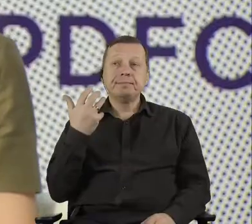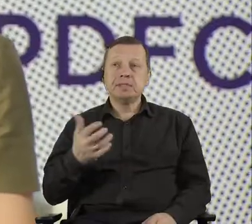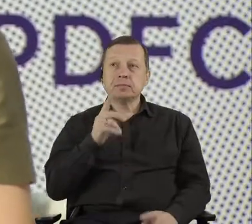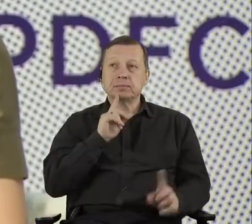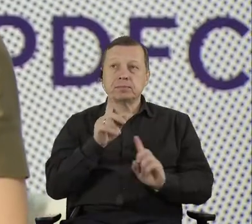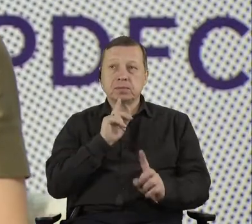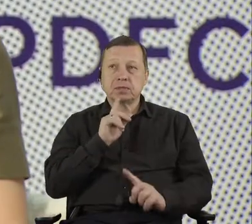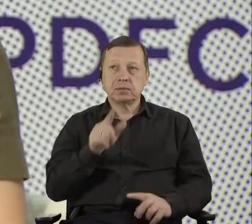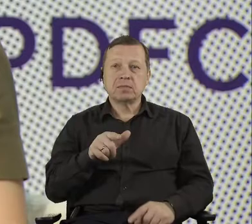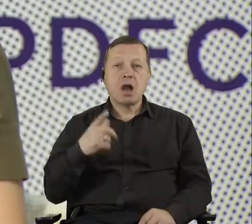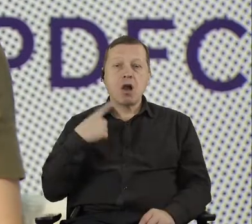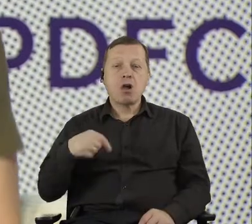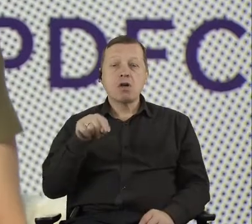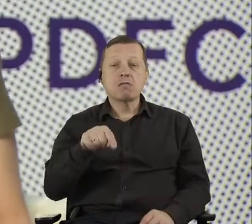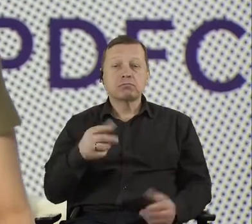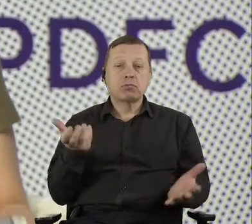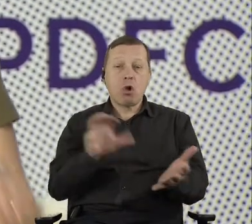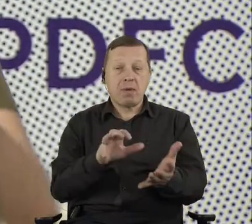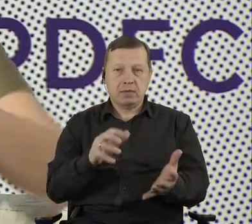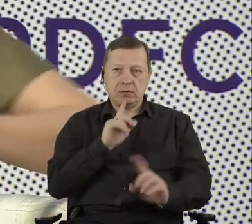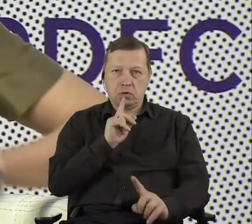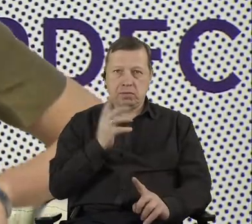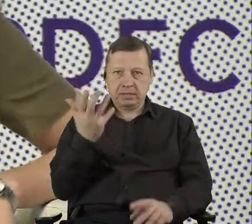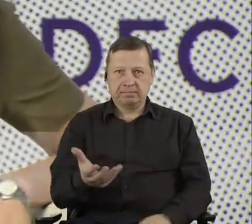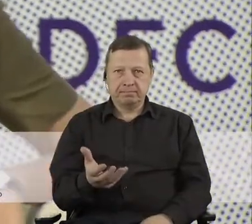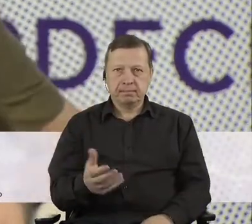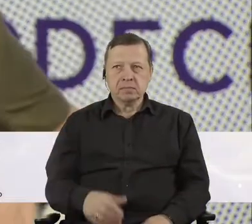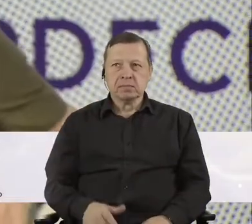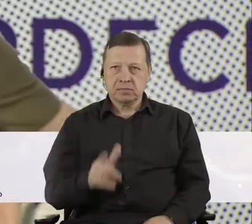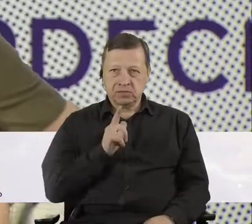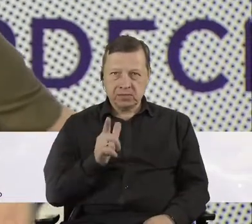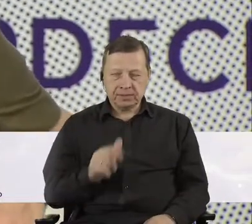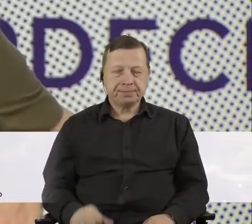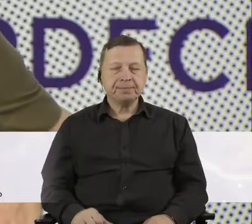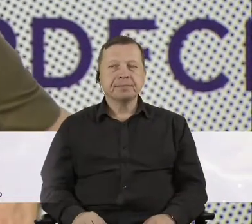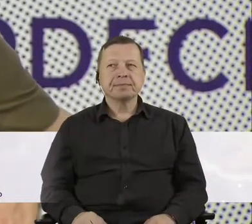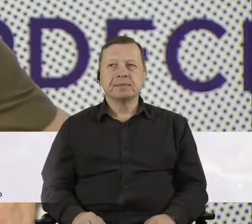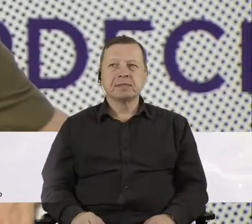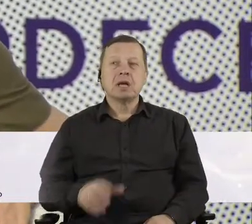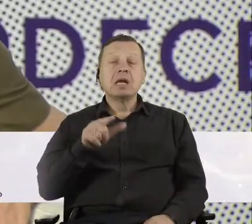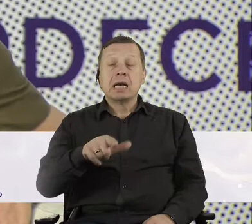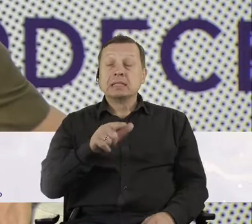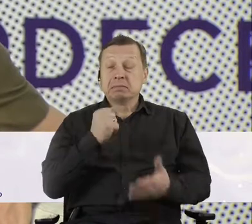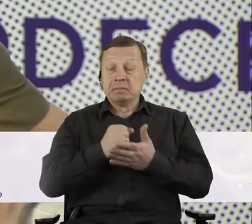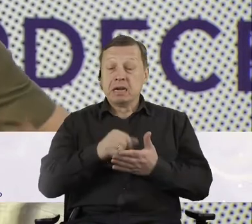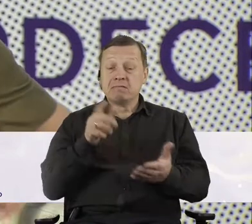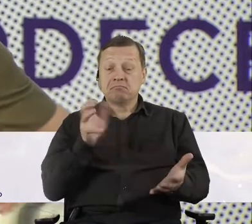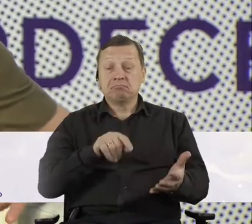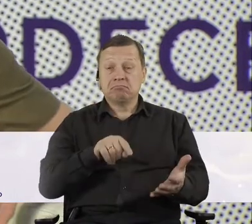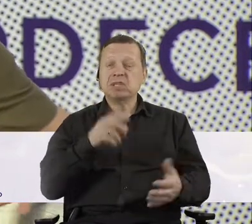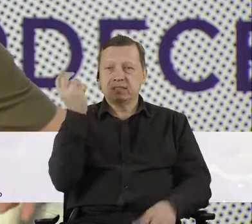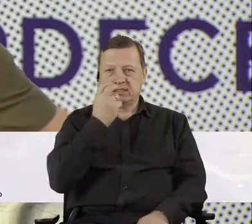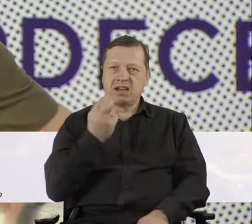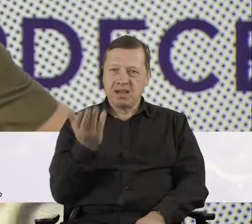interesting discussion. Um, I was thinking about that myself, multiple times, to be honest, because, uh, being